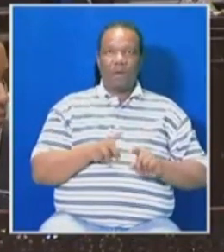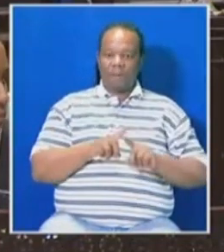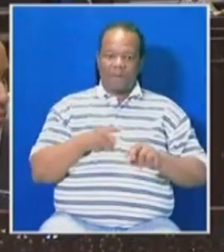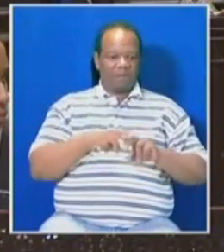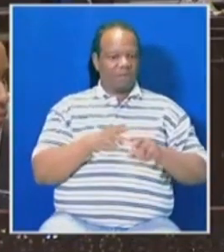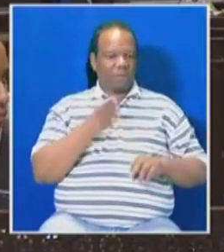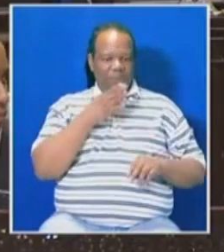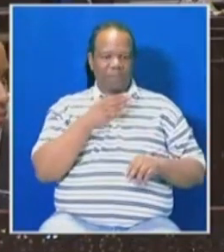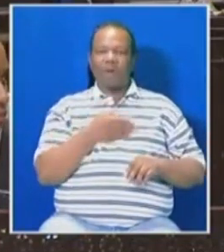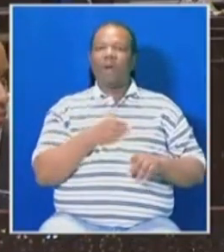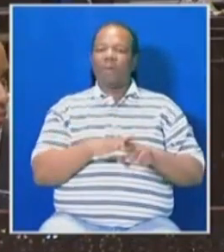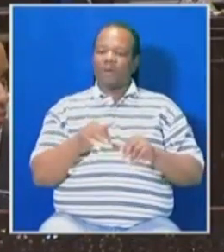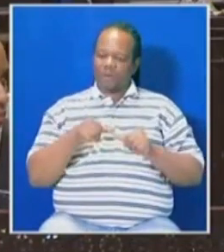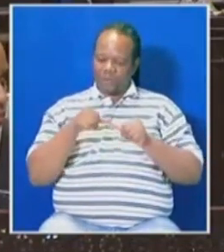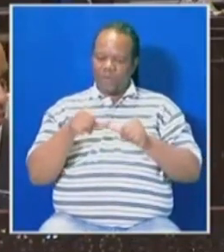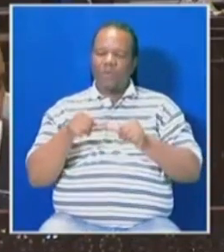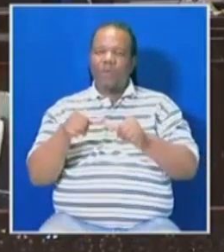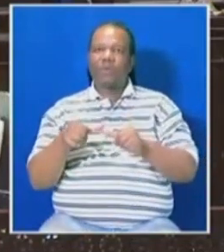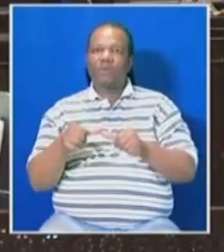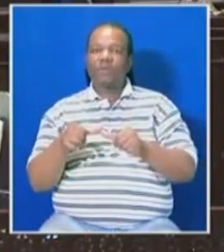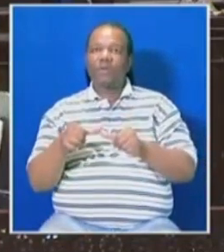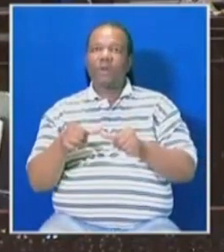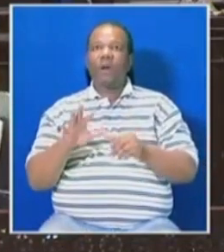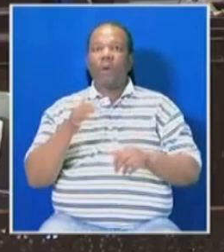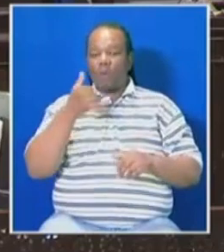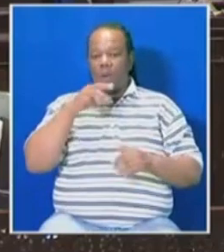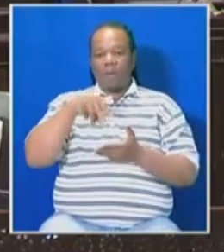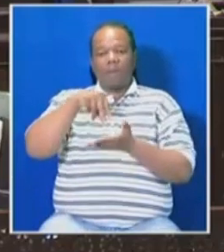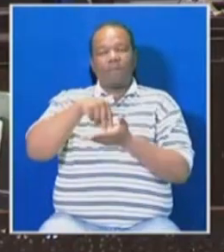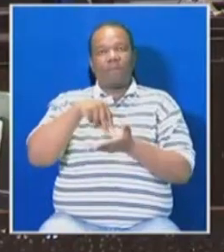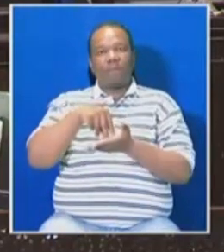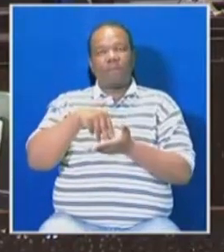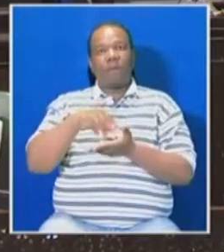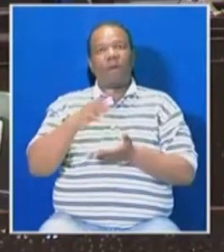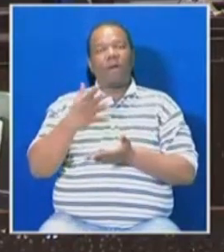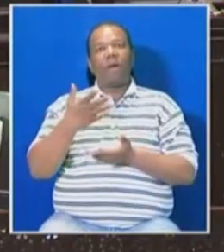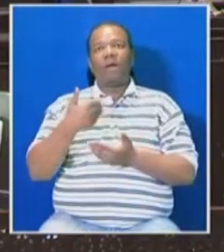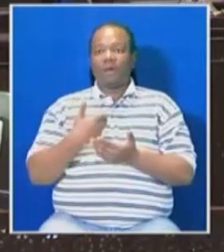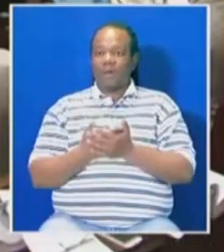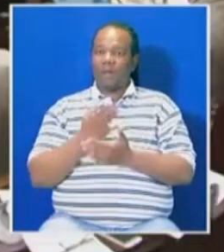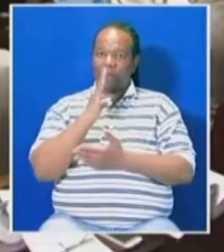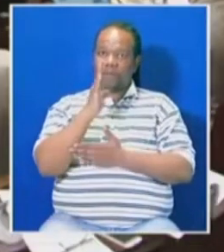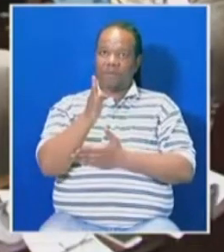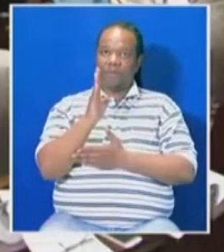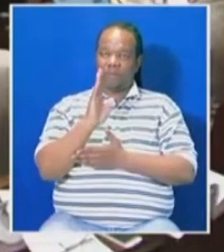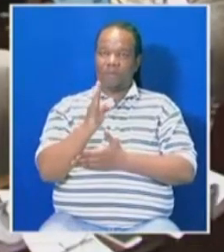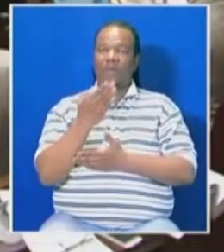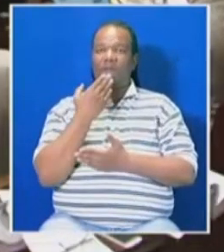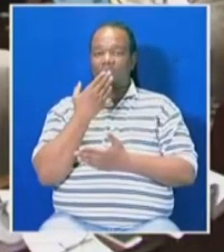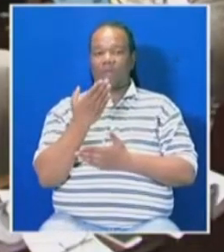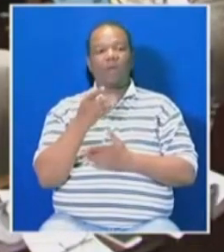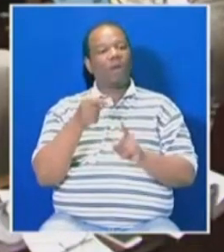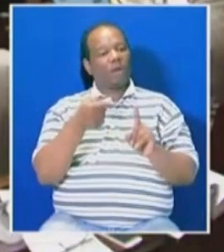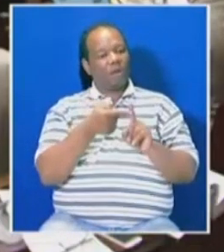and you continue to speak when I rise. Honorable Chair, can I address you? you very much. Continue